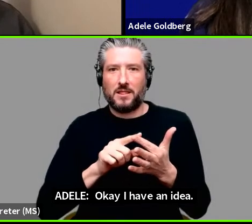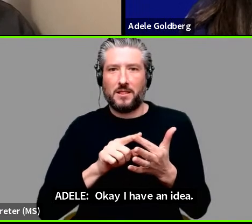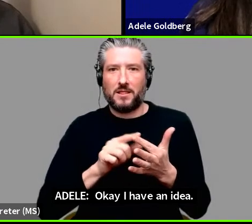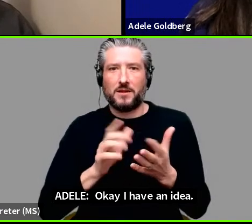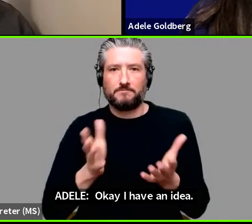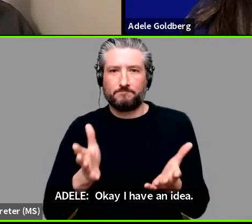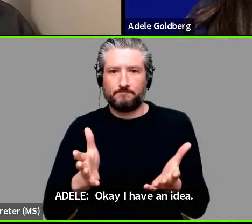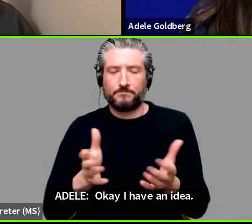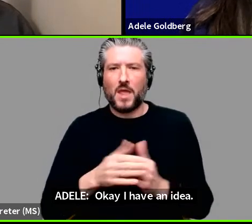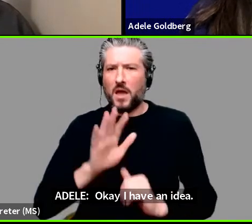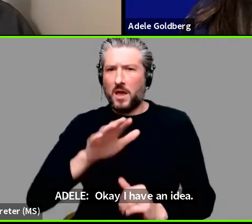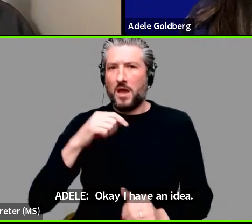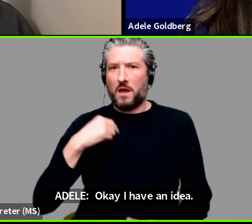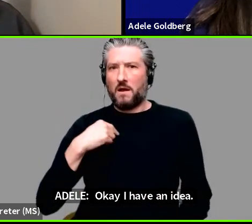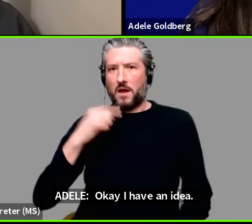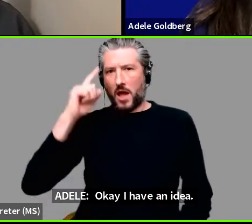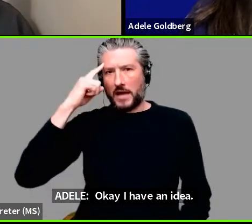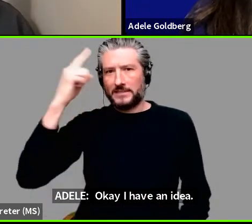Let's see if I can do this.